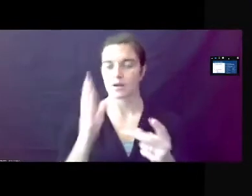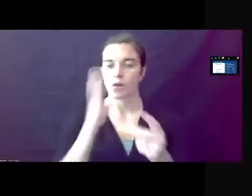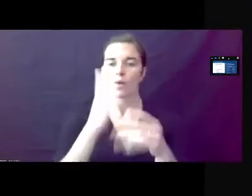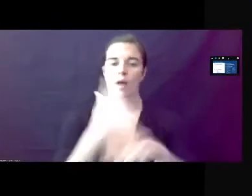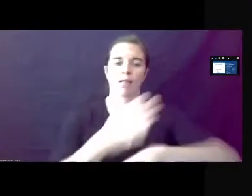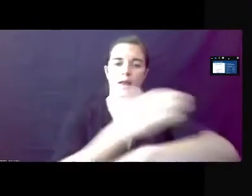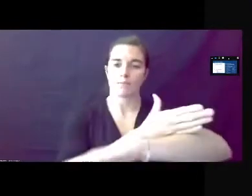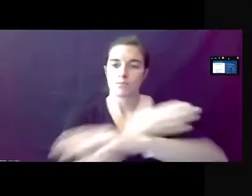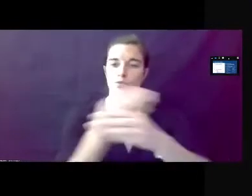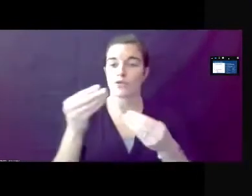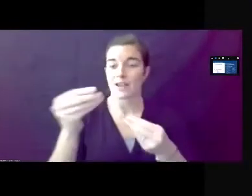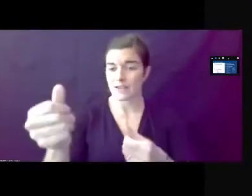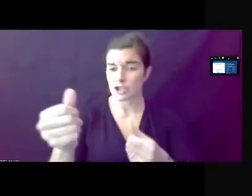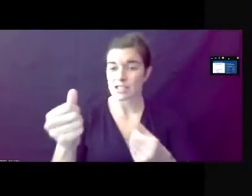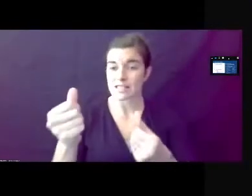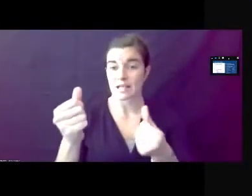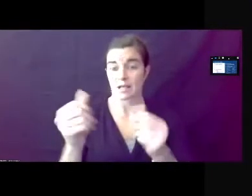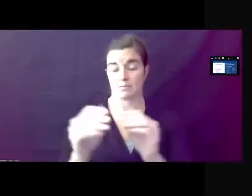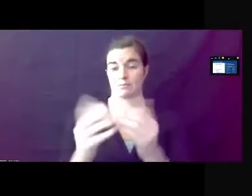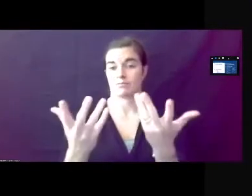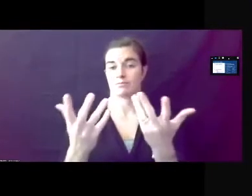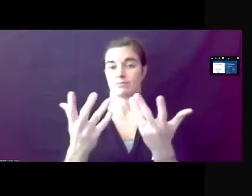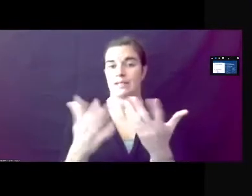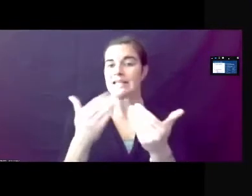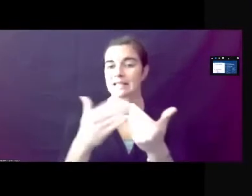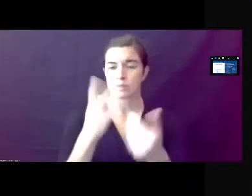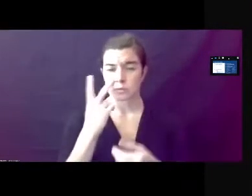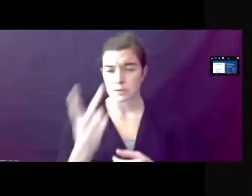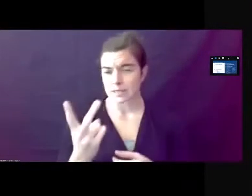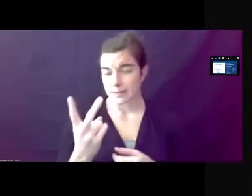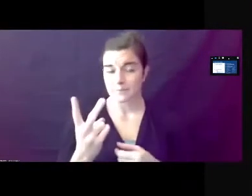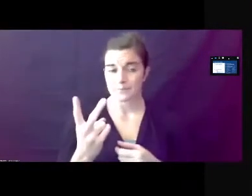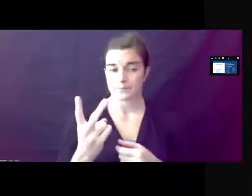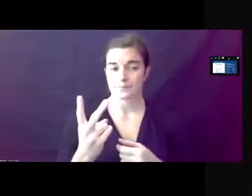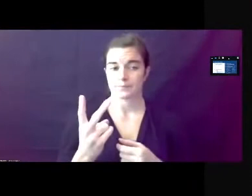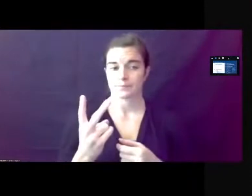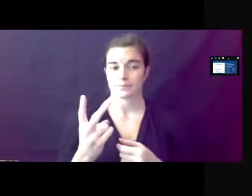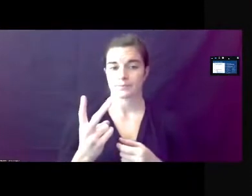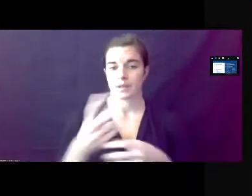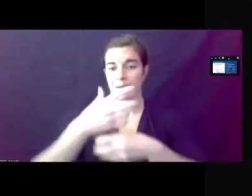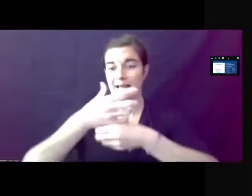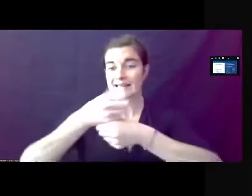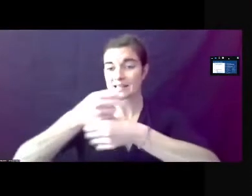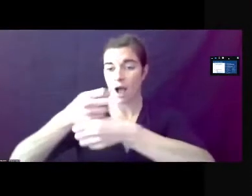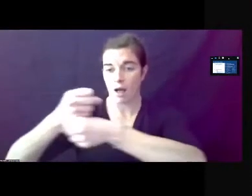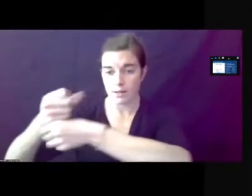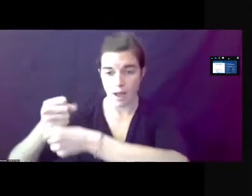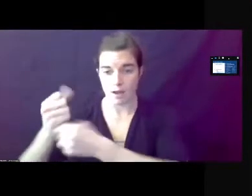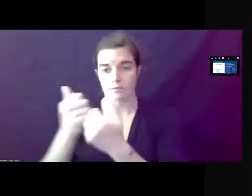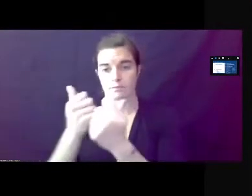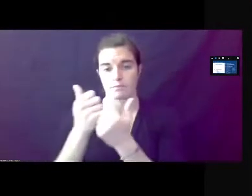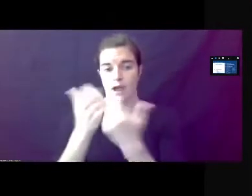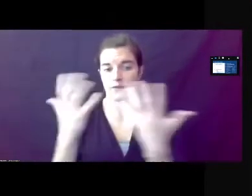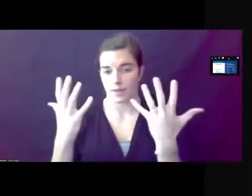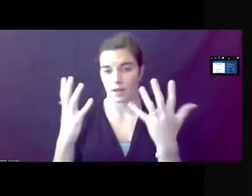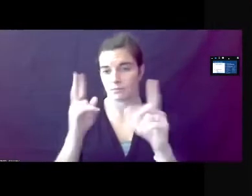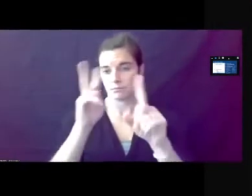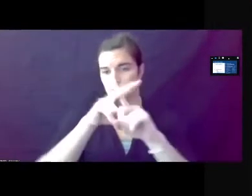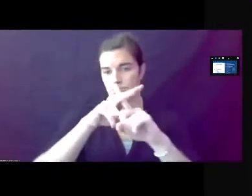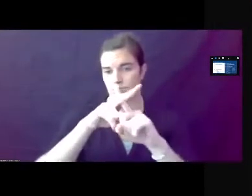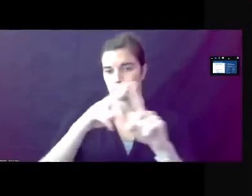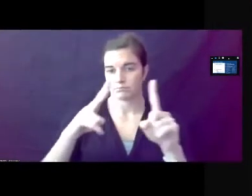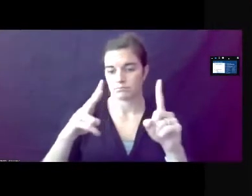the efficiency and transparency of the review processes by consolidating and standardizing generally applicable procedures.